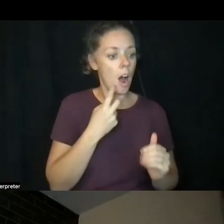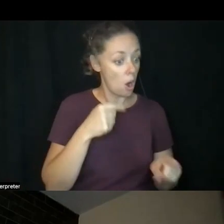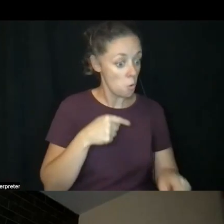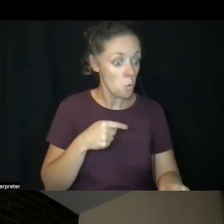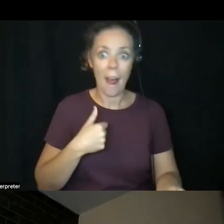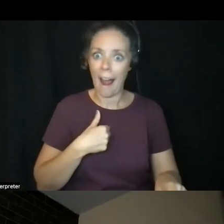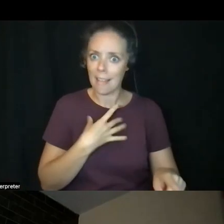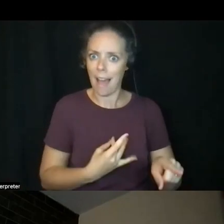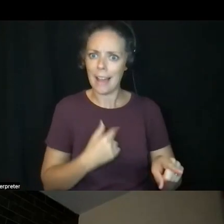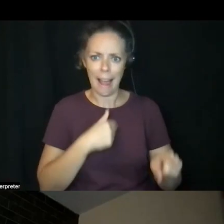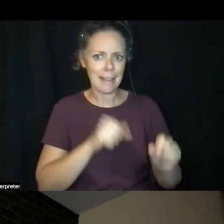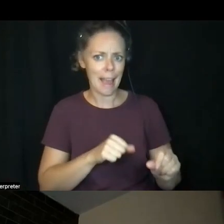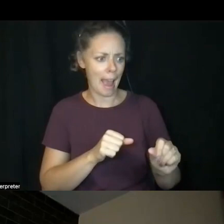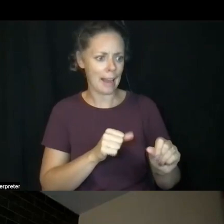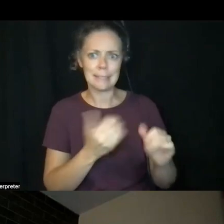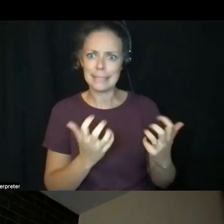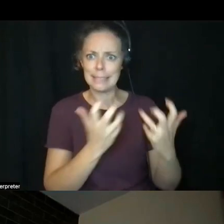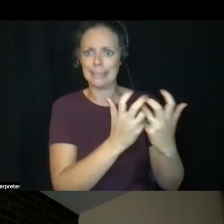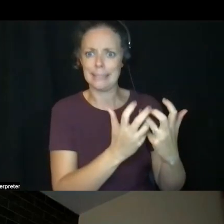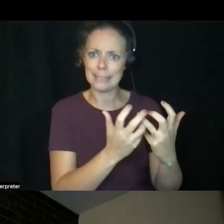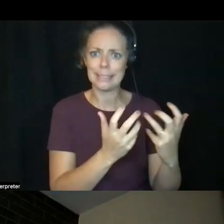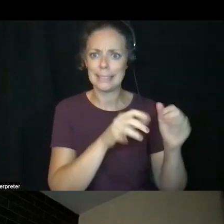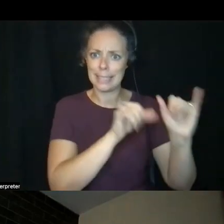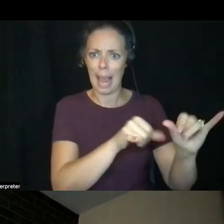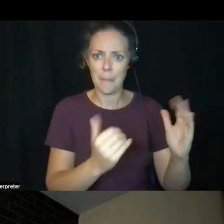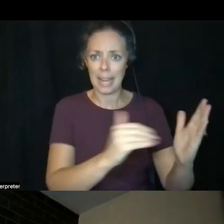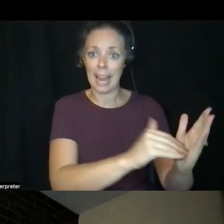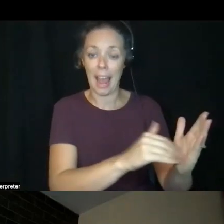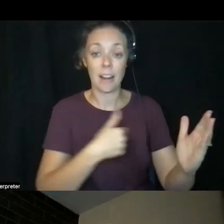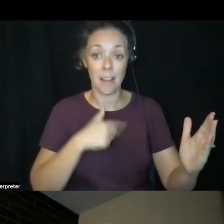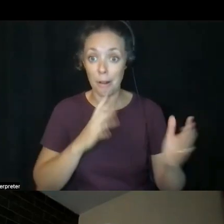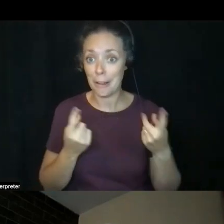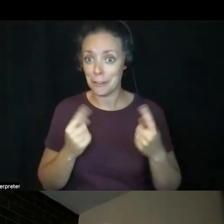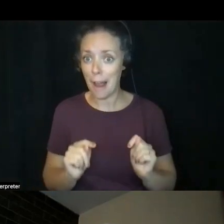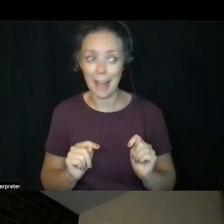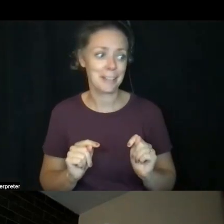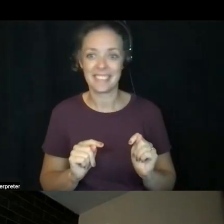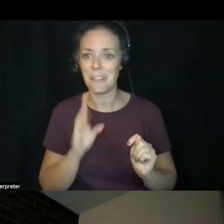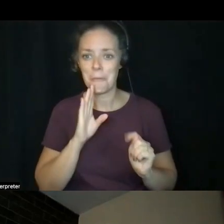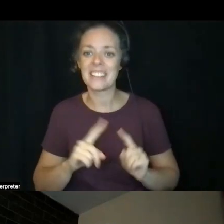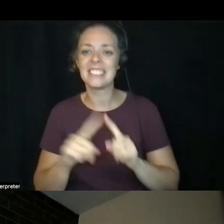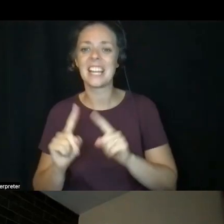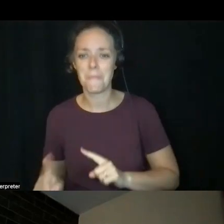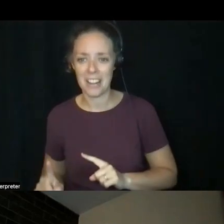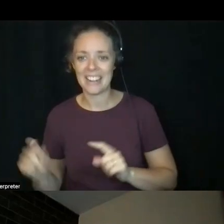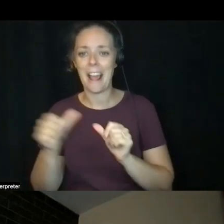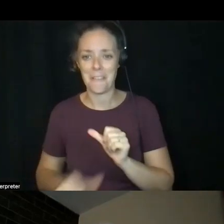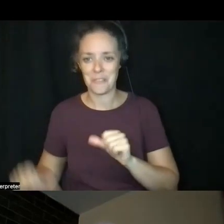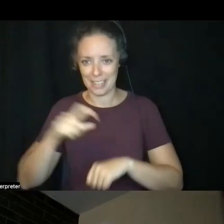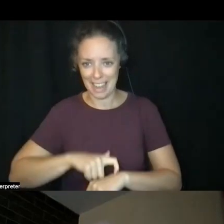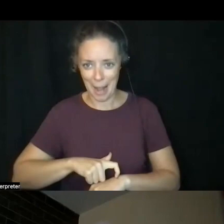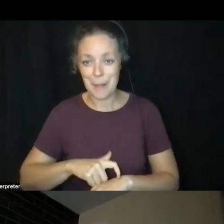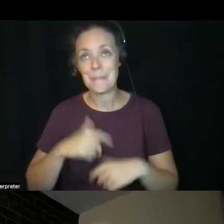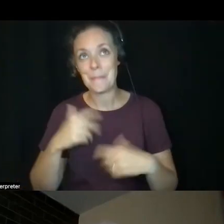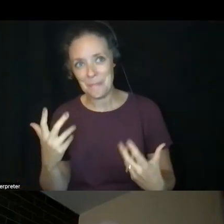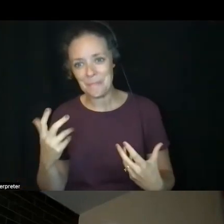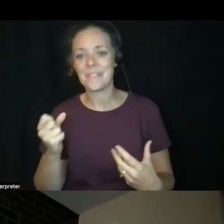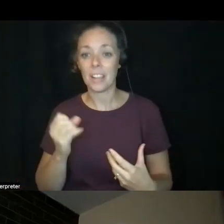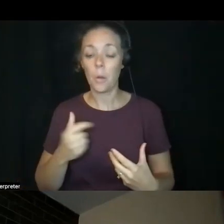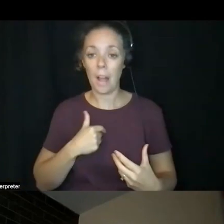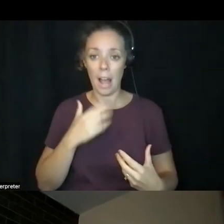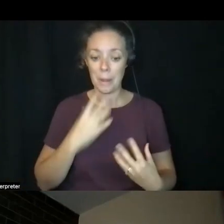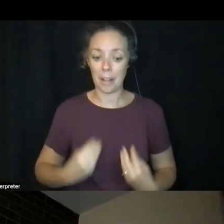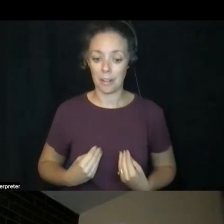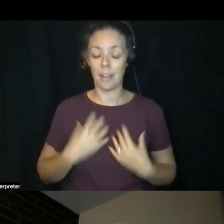oh, I can get pretty close to this, it comes out different every time. So I really am enlivened, I